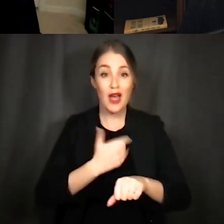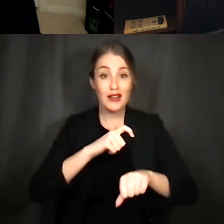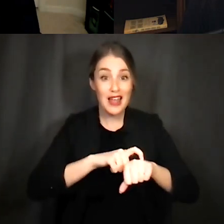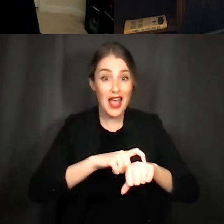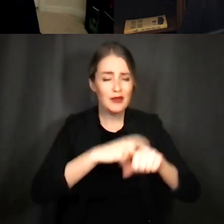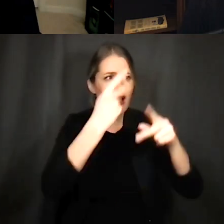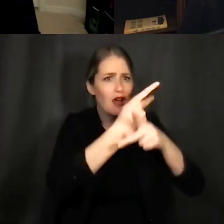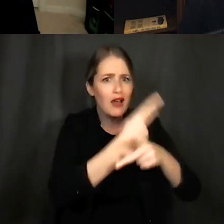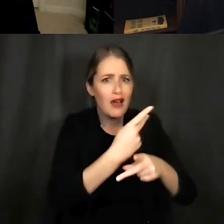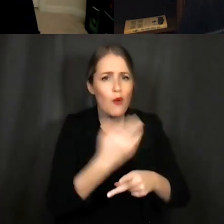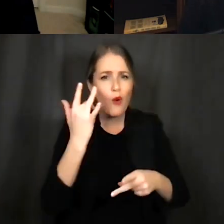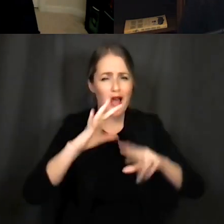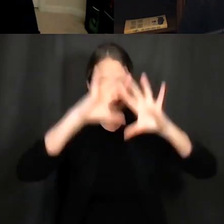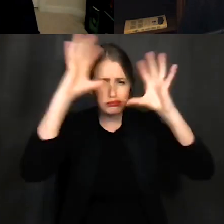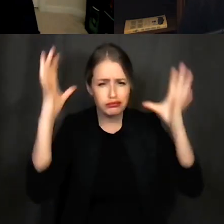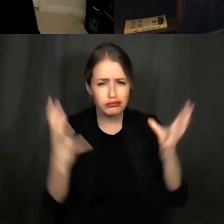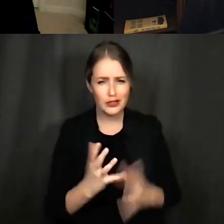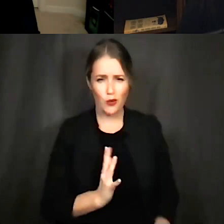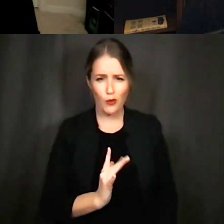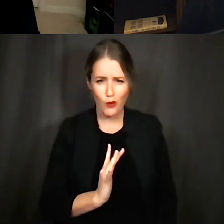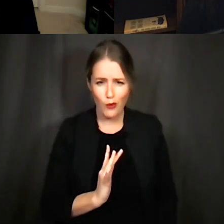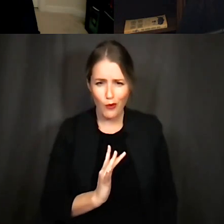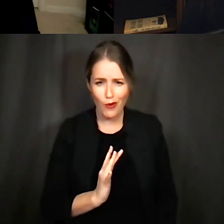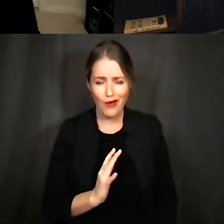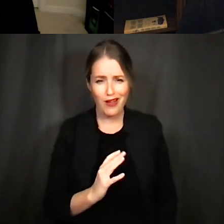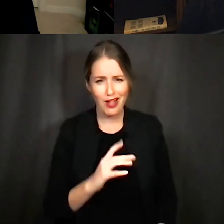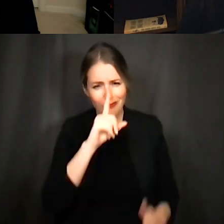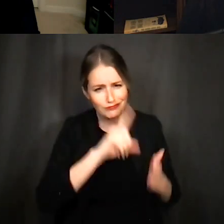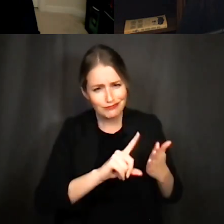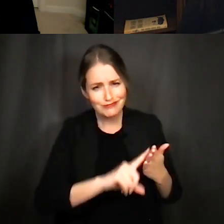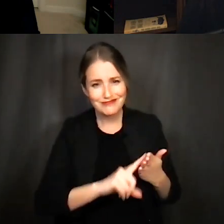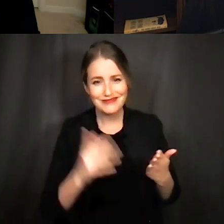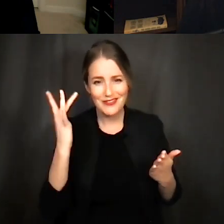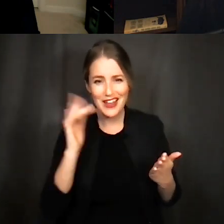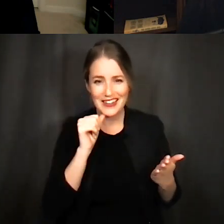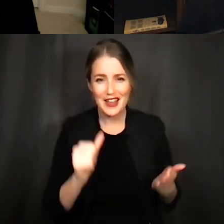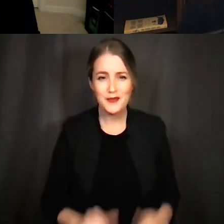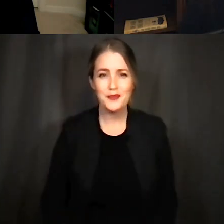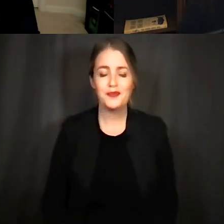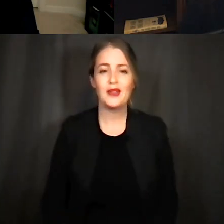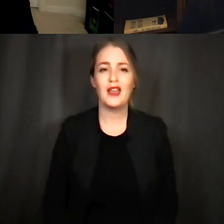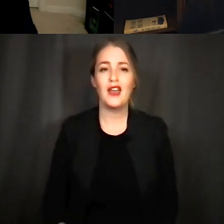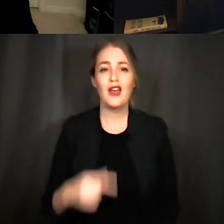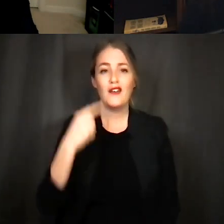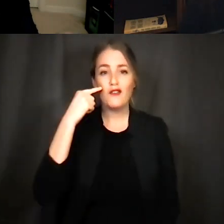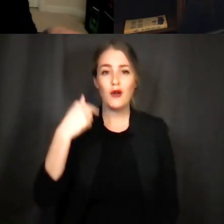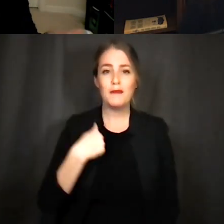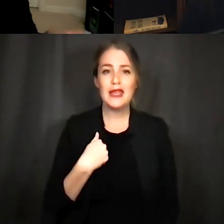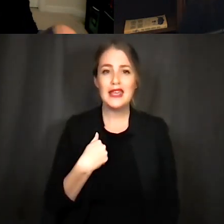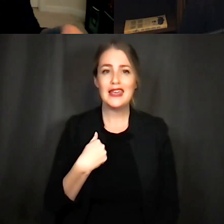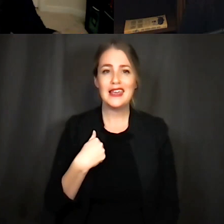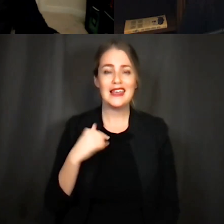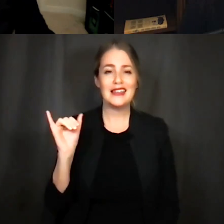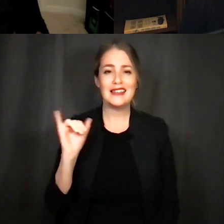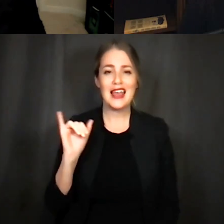that fundamentally for me science fills the niche of the childhood or